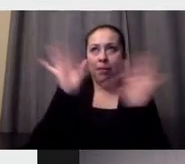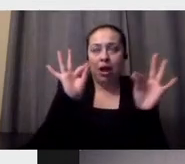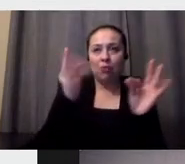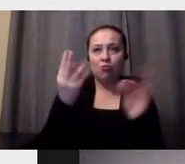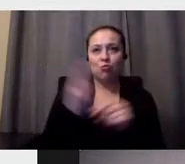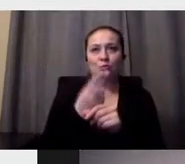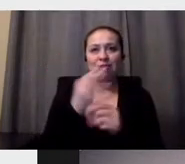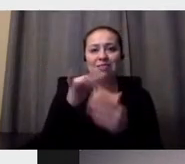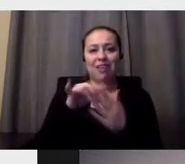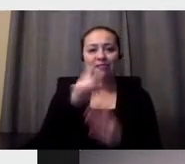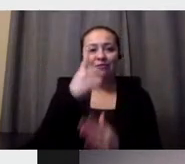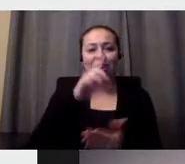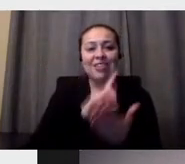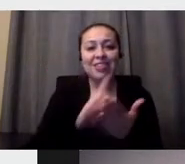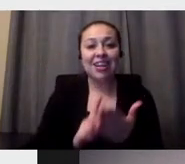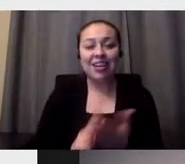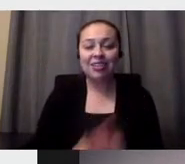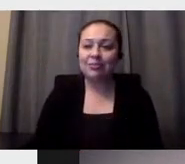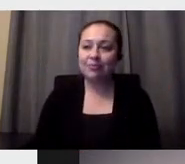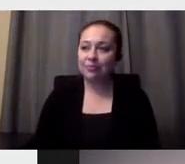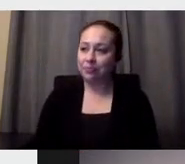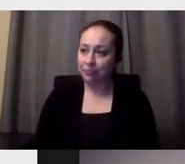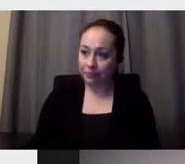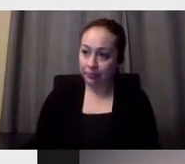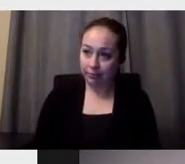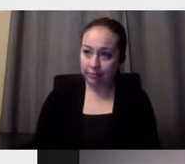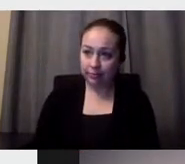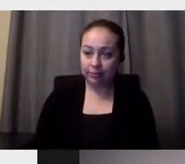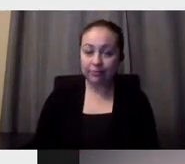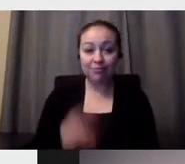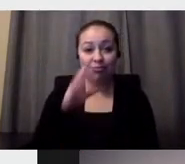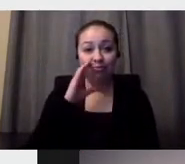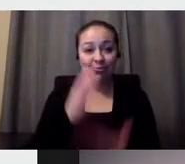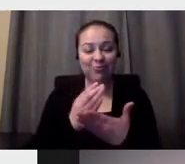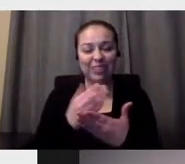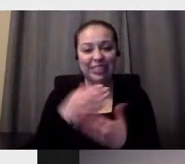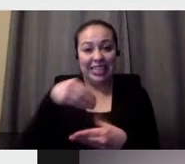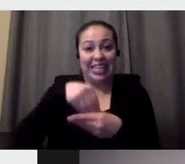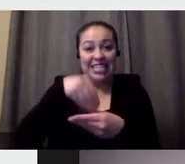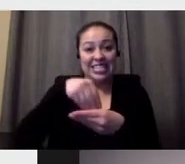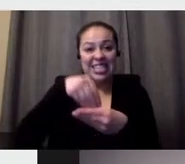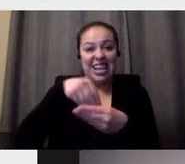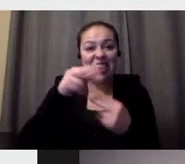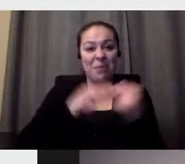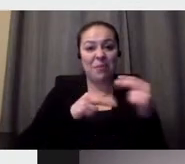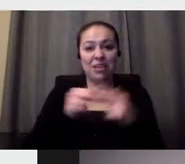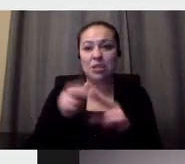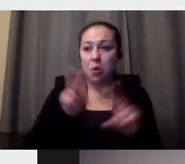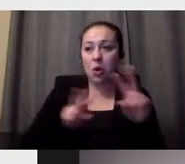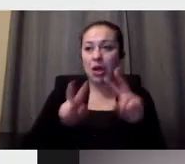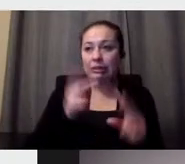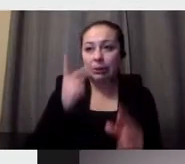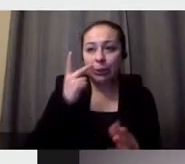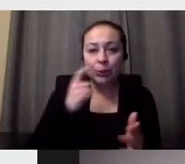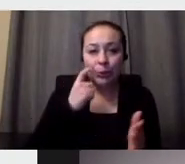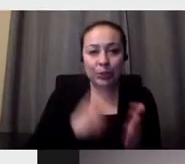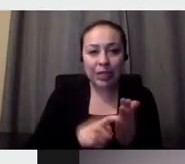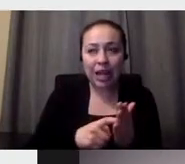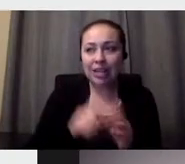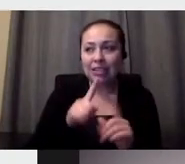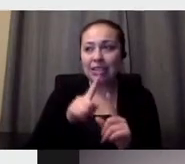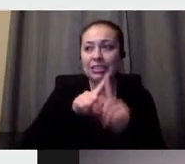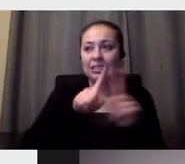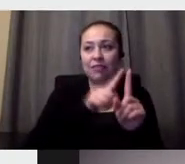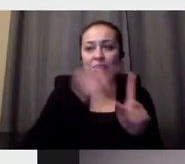The interior, how it looks. And please take a look at the spotlights.